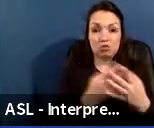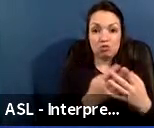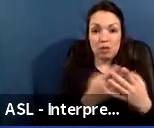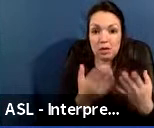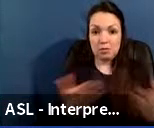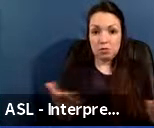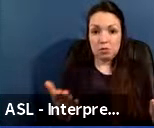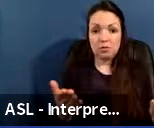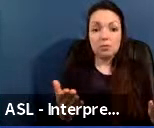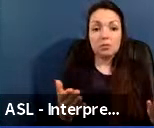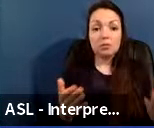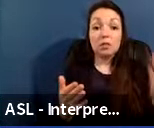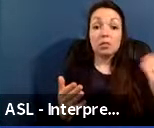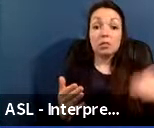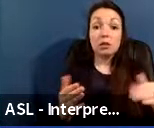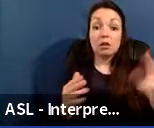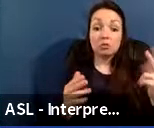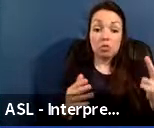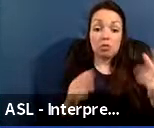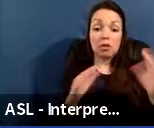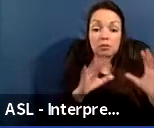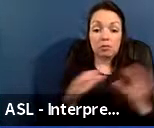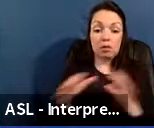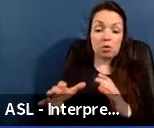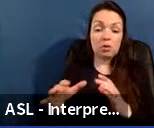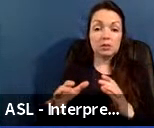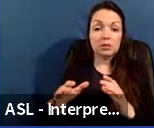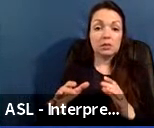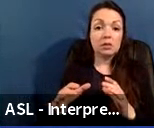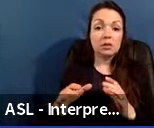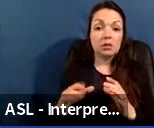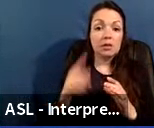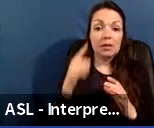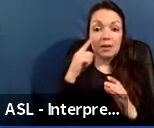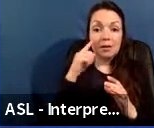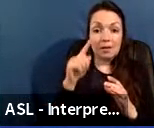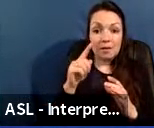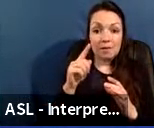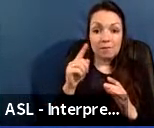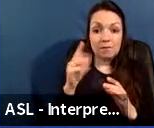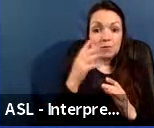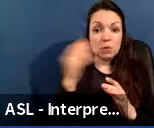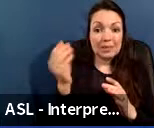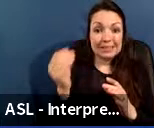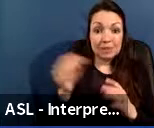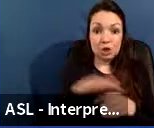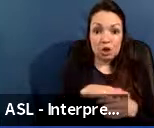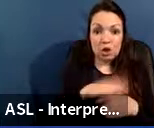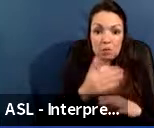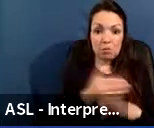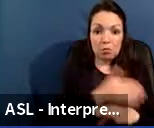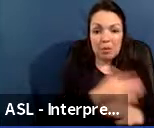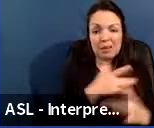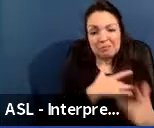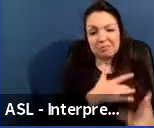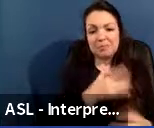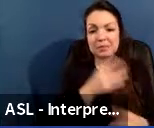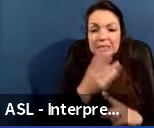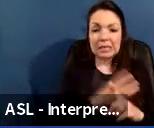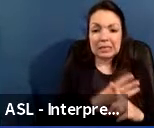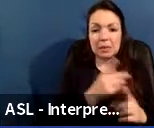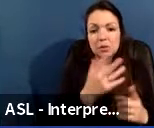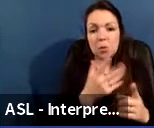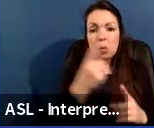focus on exterior site improvements. These usually take about six months to a year to complete,